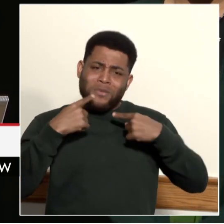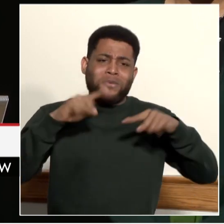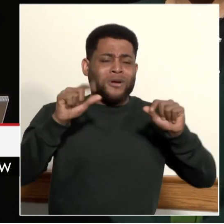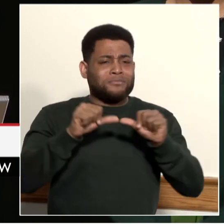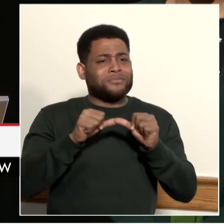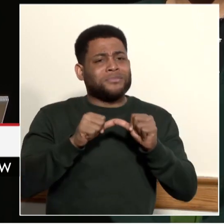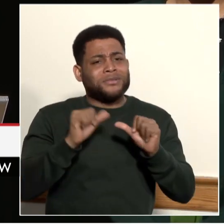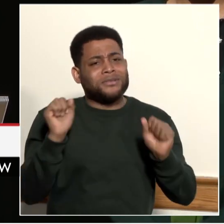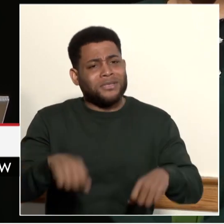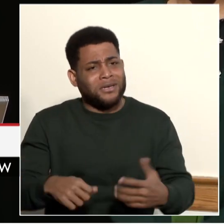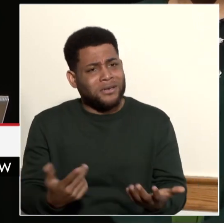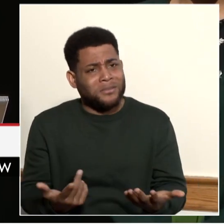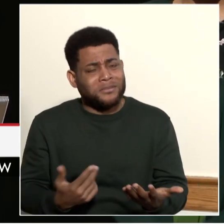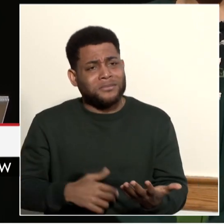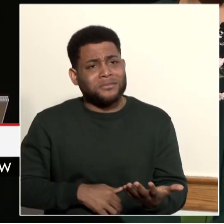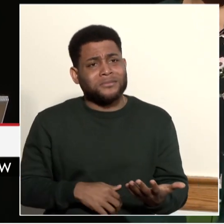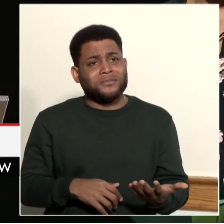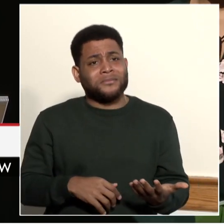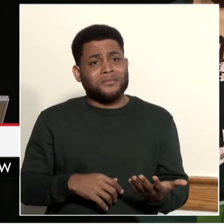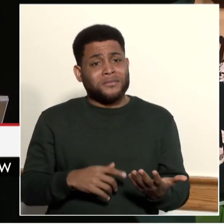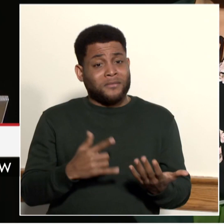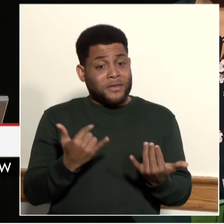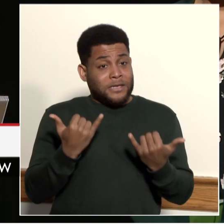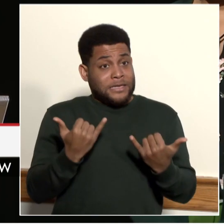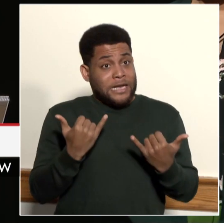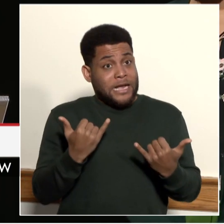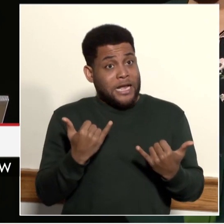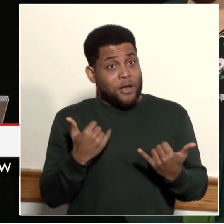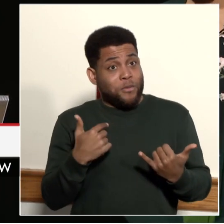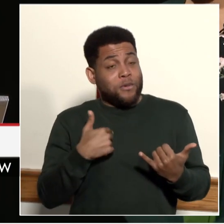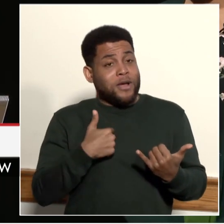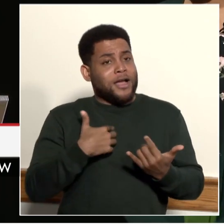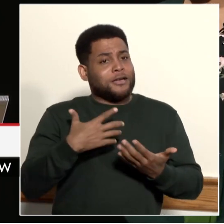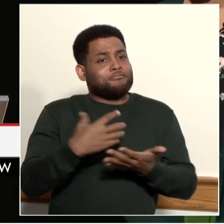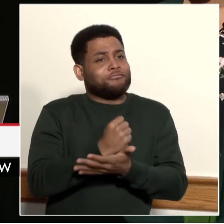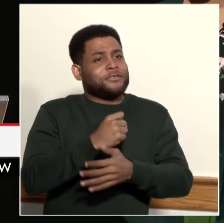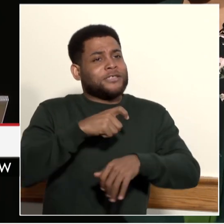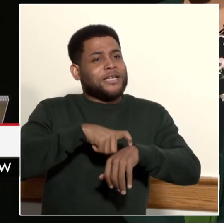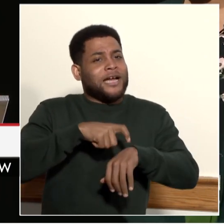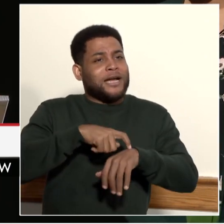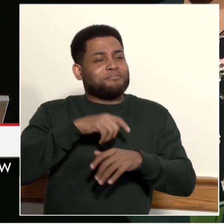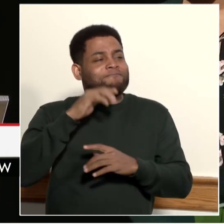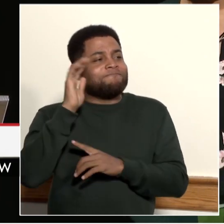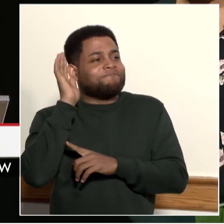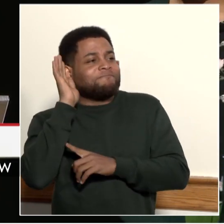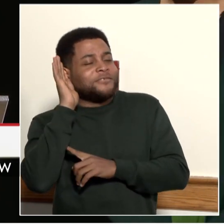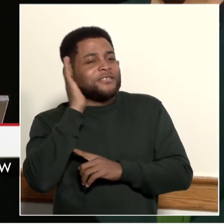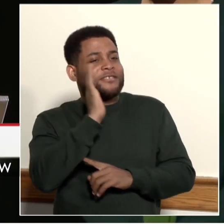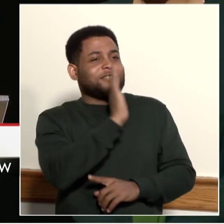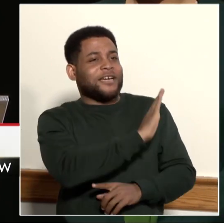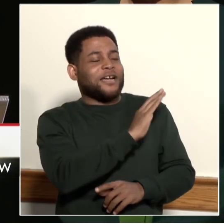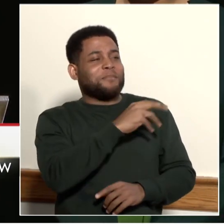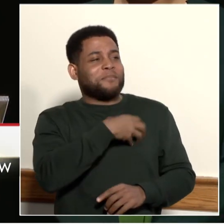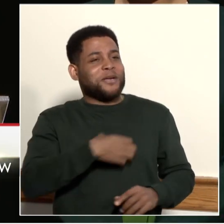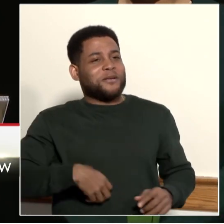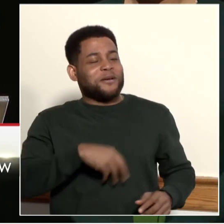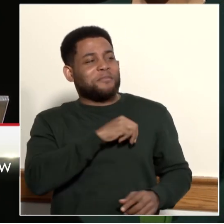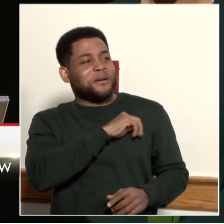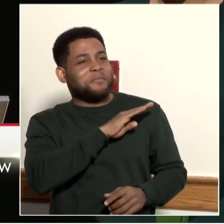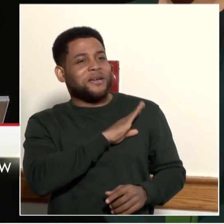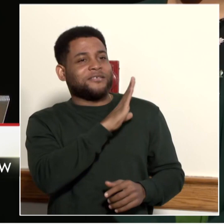time, I mean, now let's take the time to listen to Mayor Bowser's words and encouragement to, I mean, and